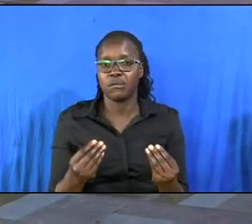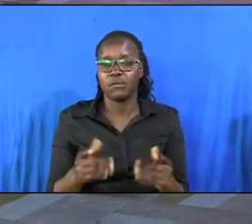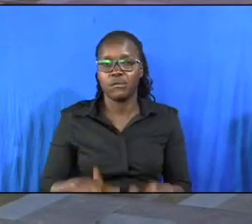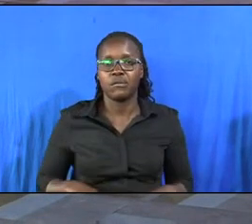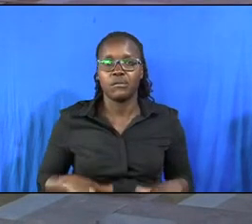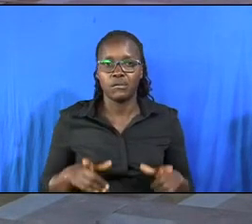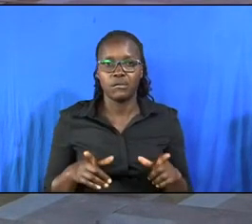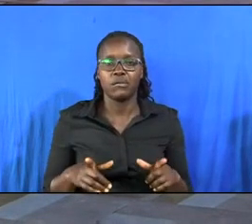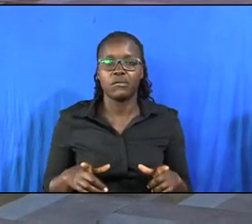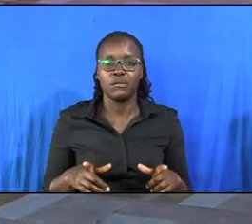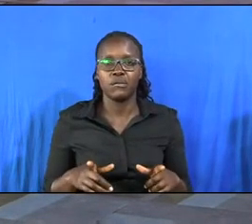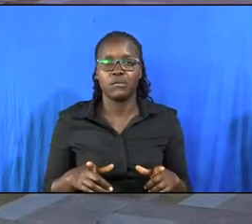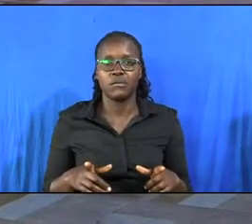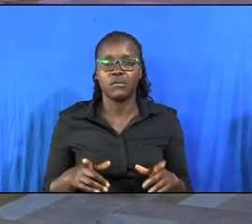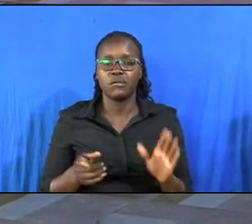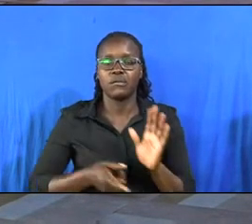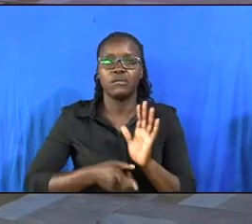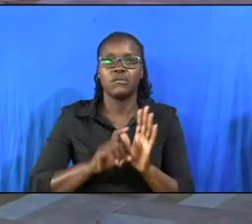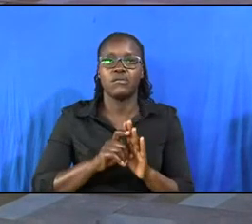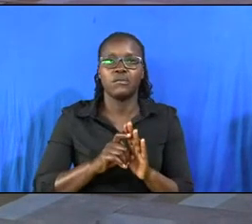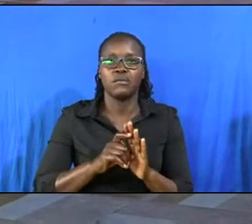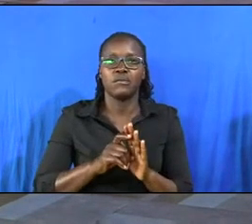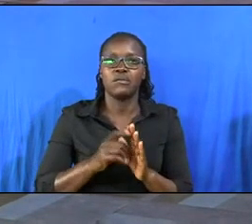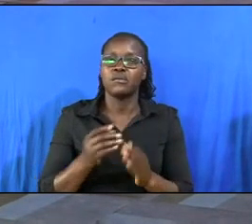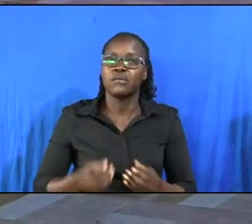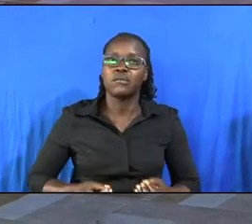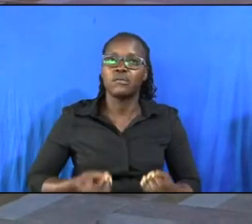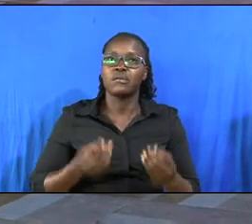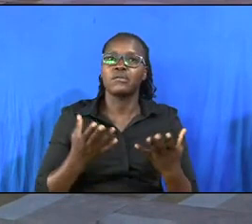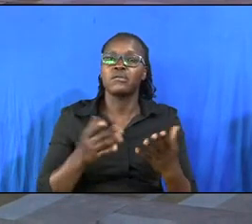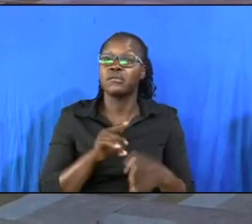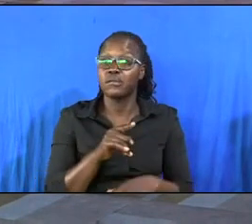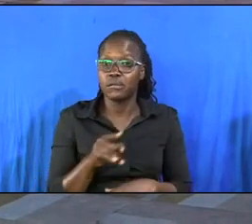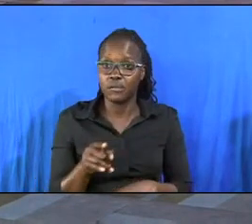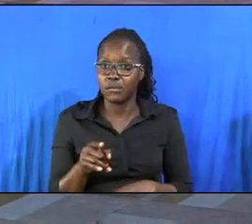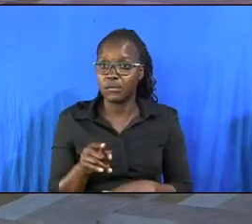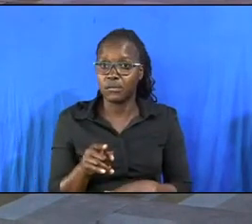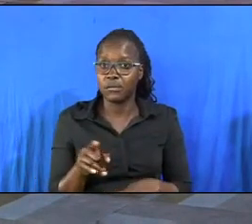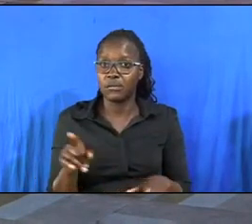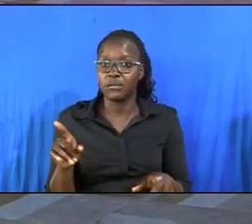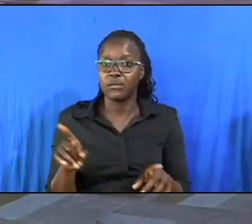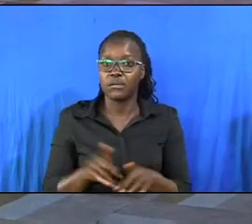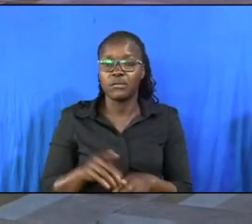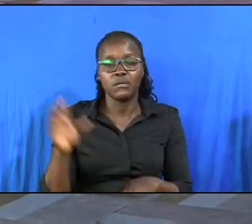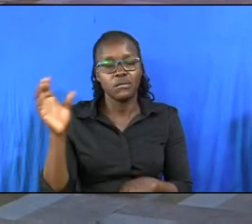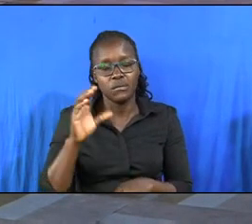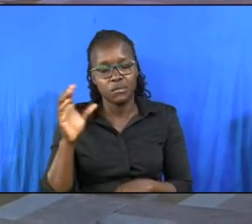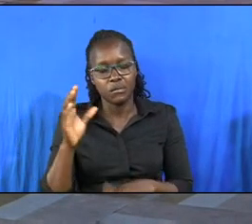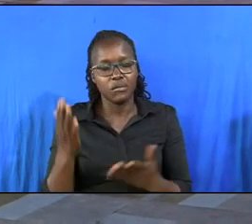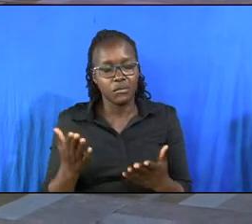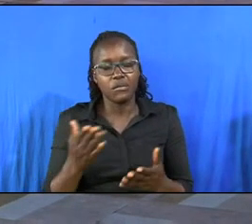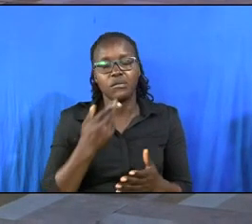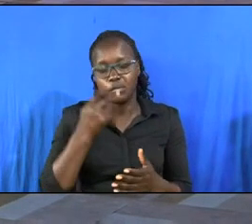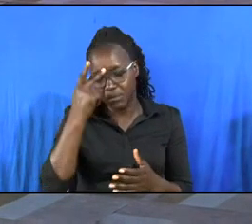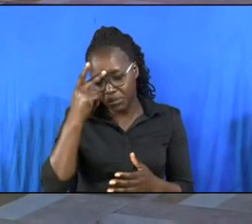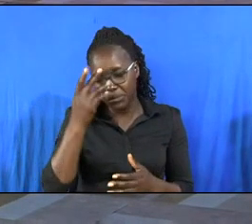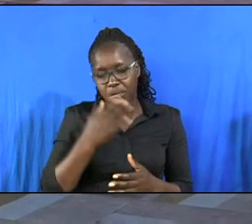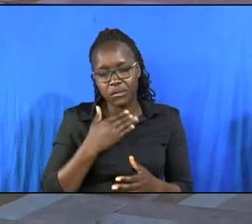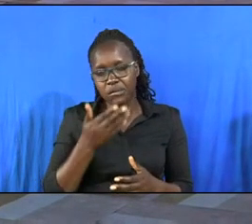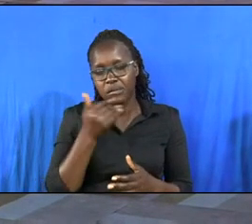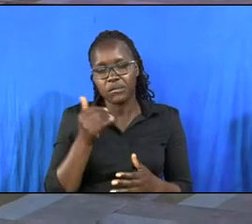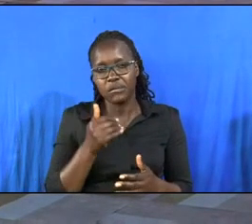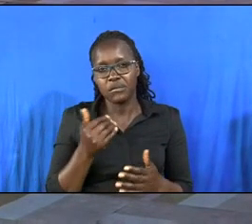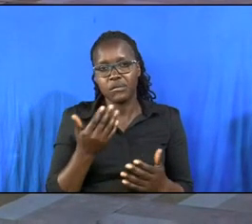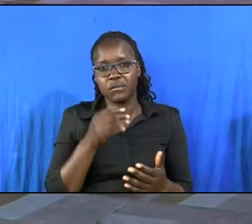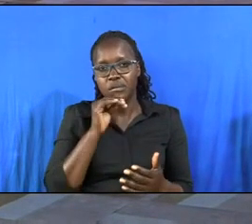Life requires sacrifice. You, as a parent, you want the best